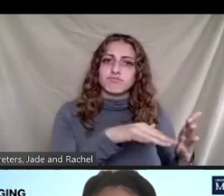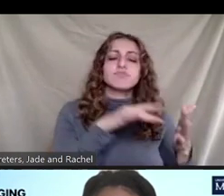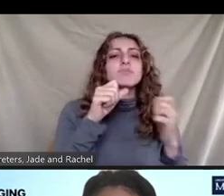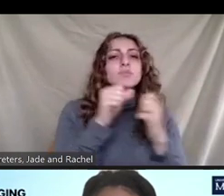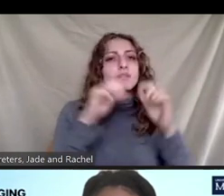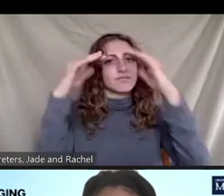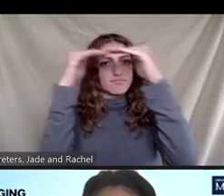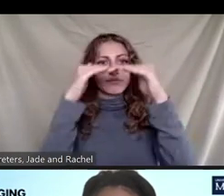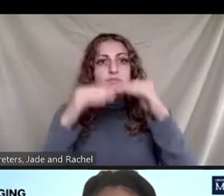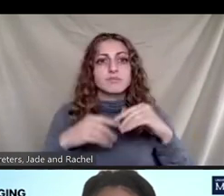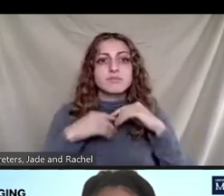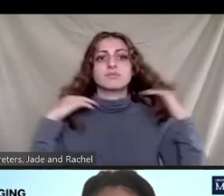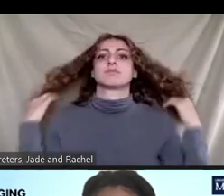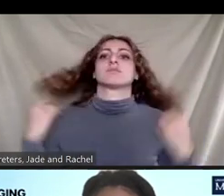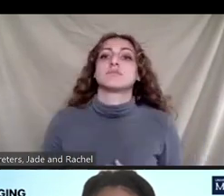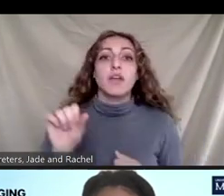Dr. Trotz, another question.